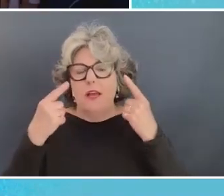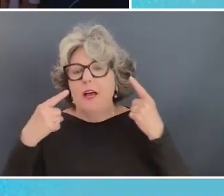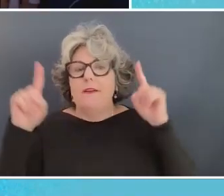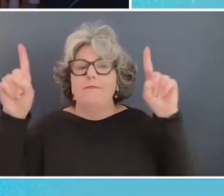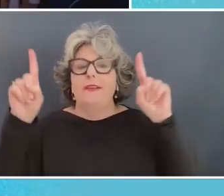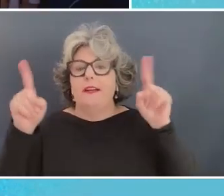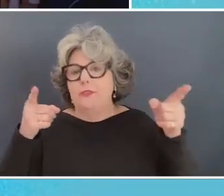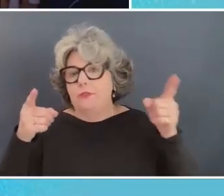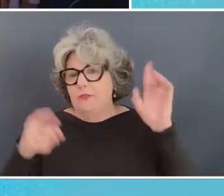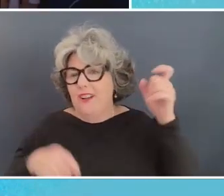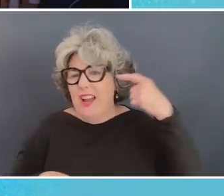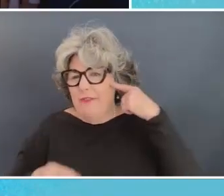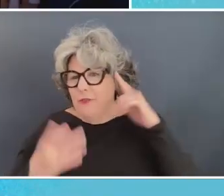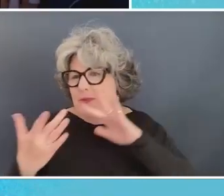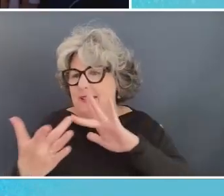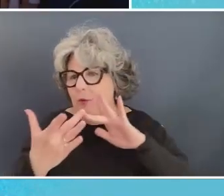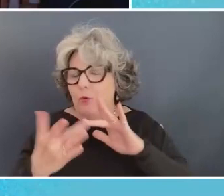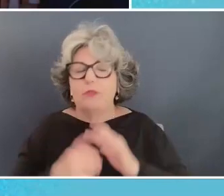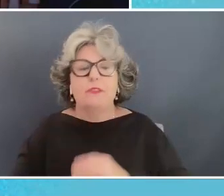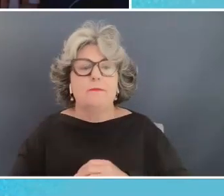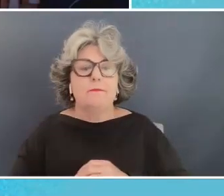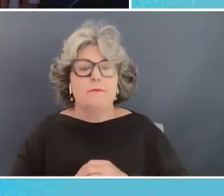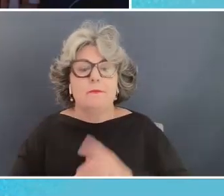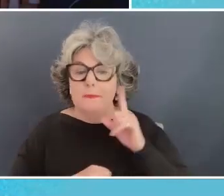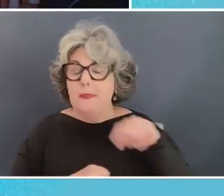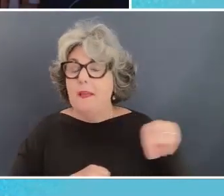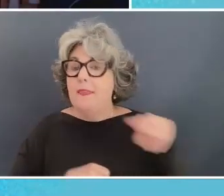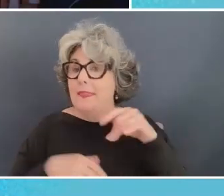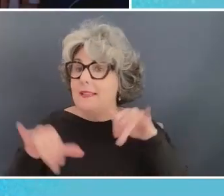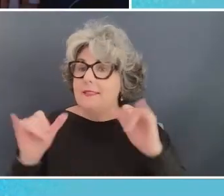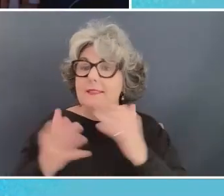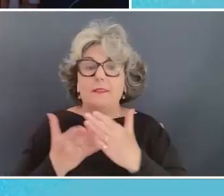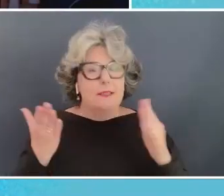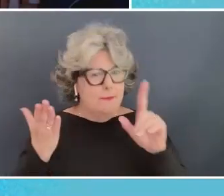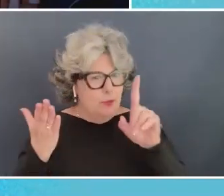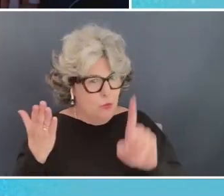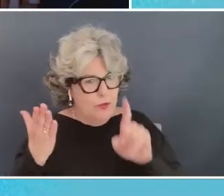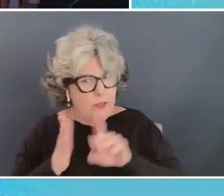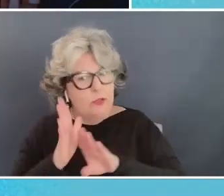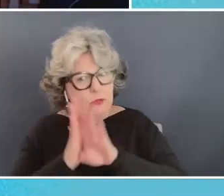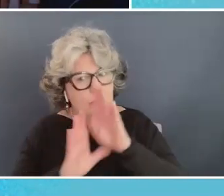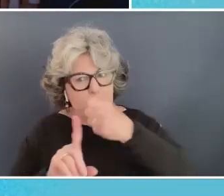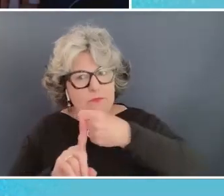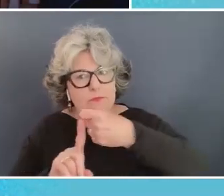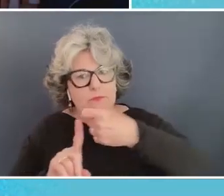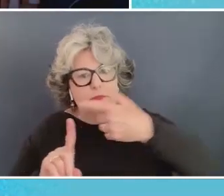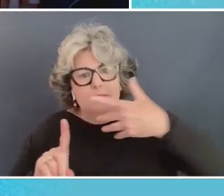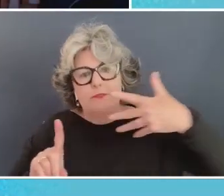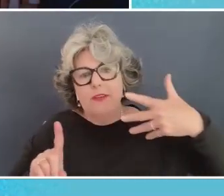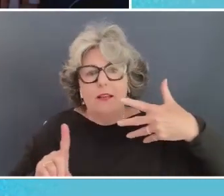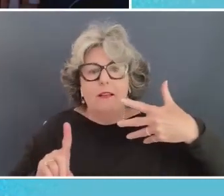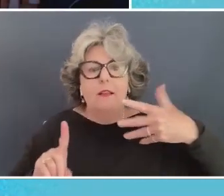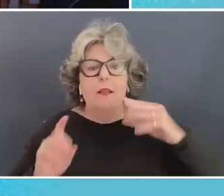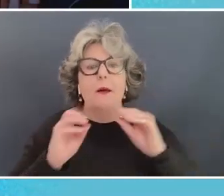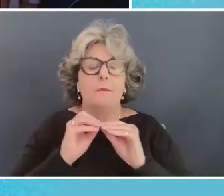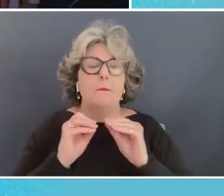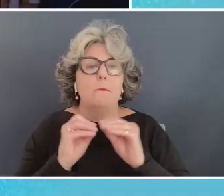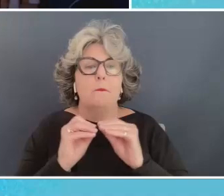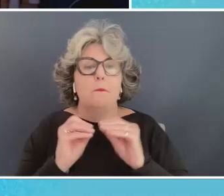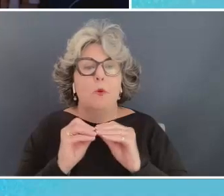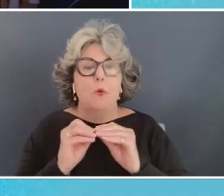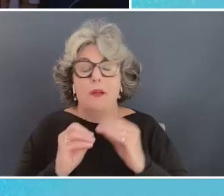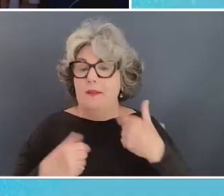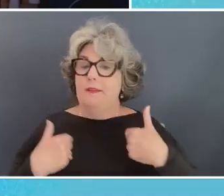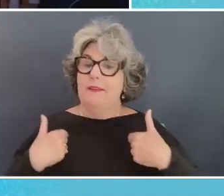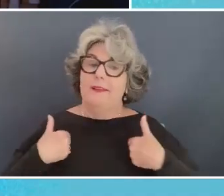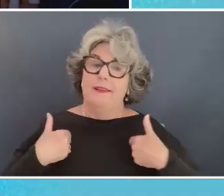government networks uh and that that is still something we need to build out um i would actually for instance if